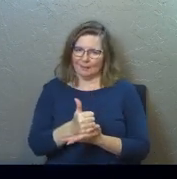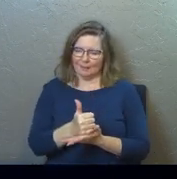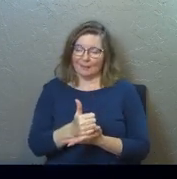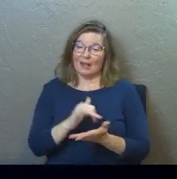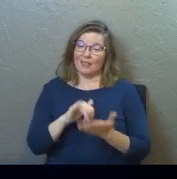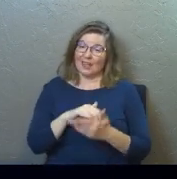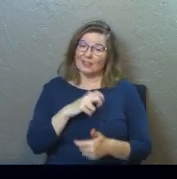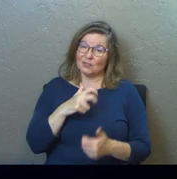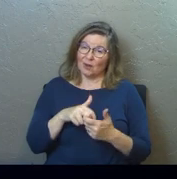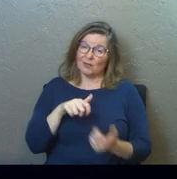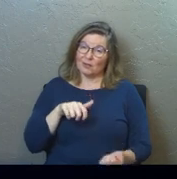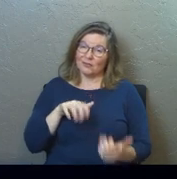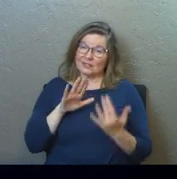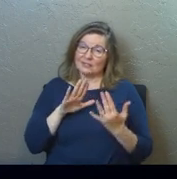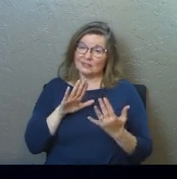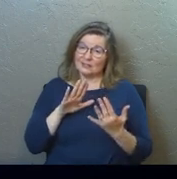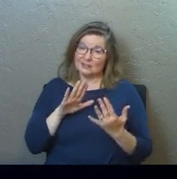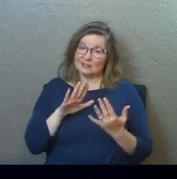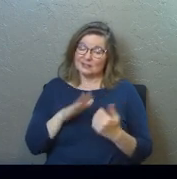a hard one to face.